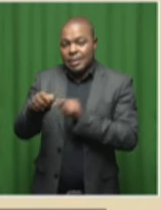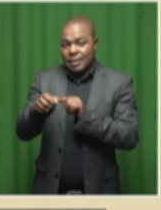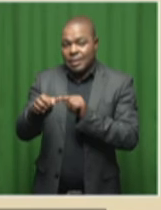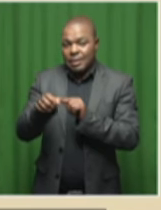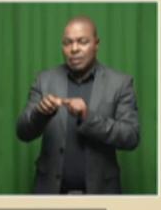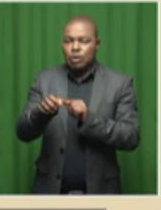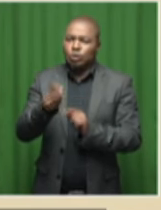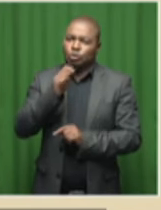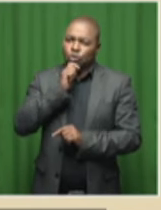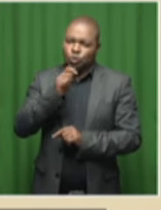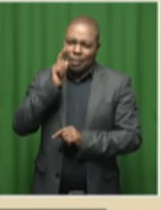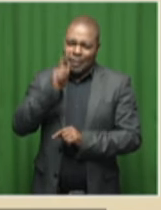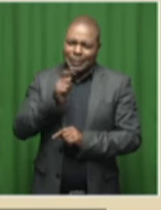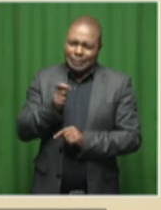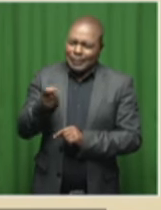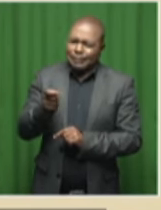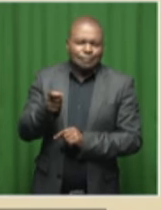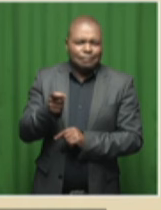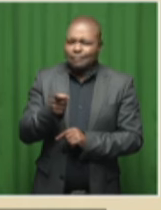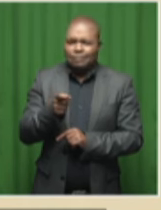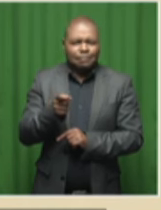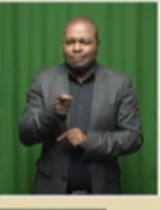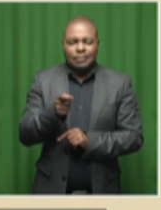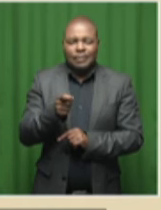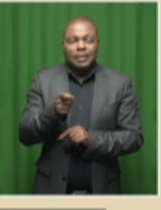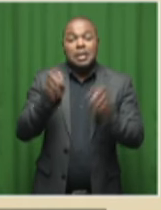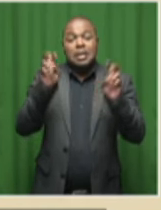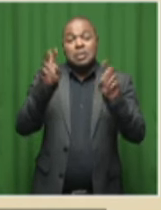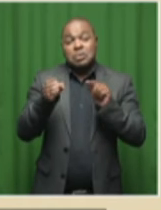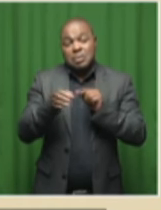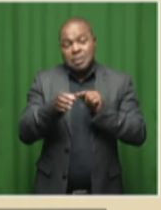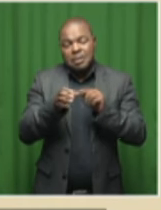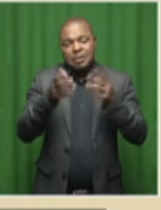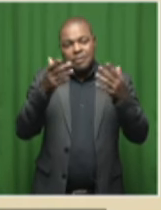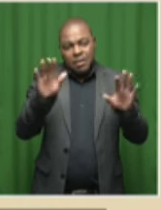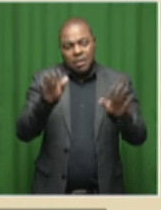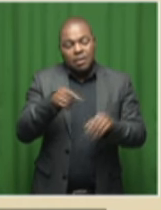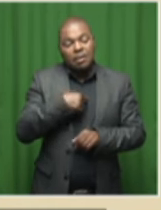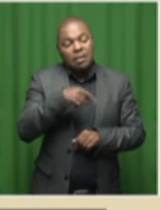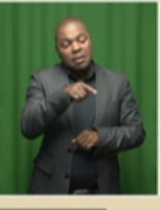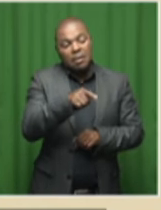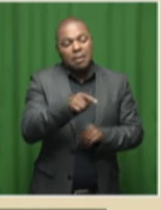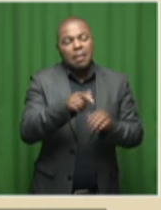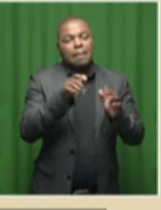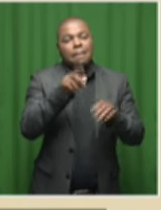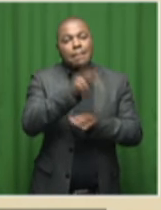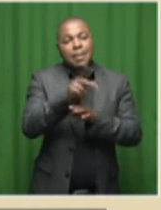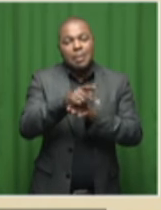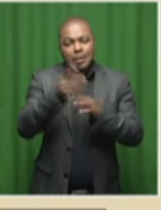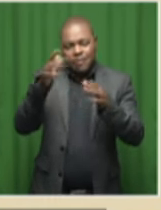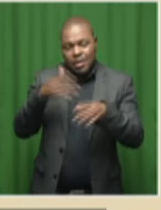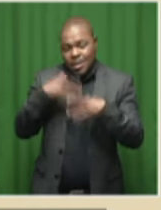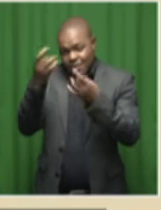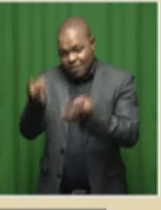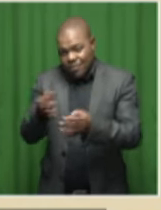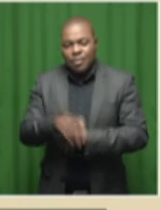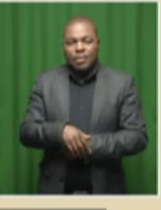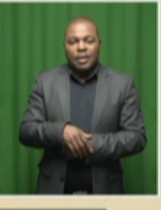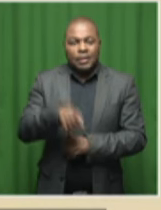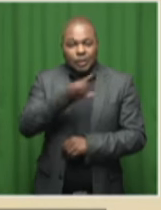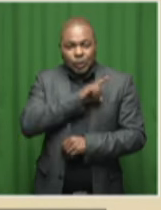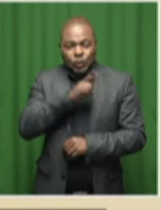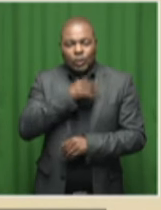not supposed to have paid for, this issue was also brought to the attention of the Public Protector's Hence, we